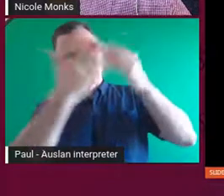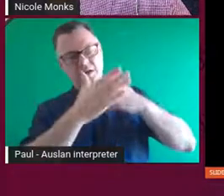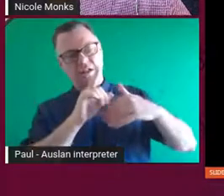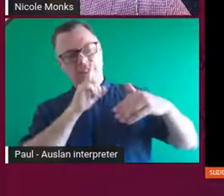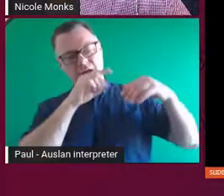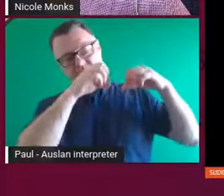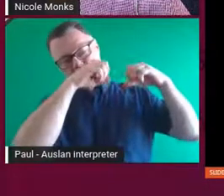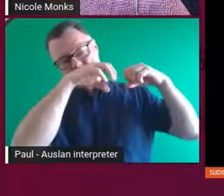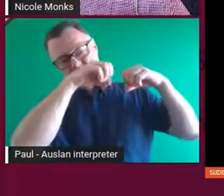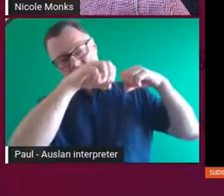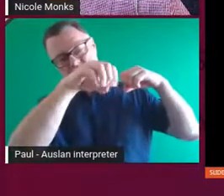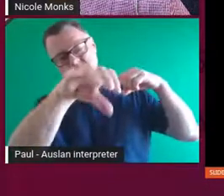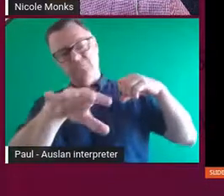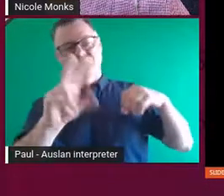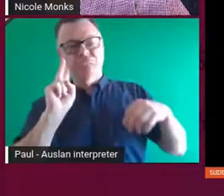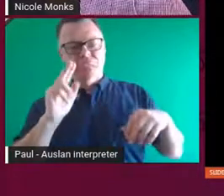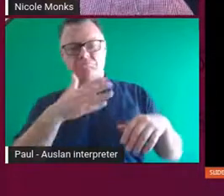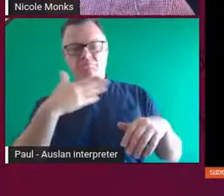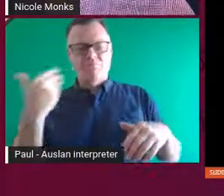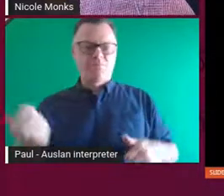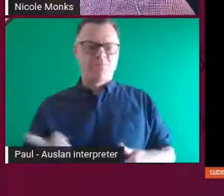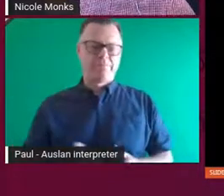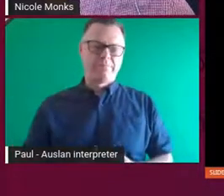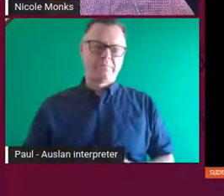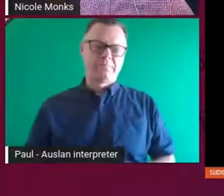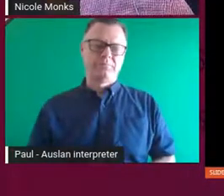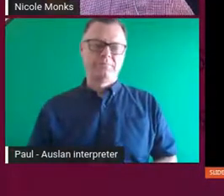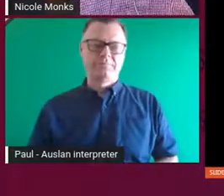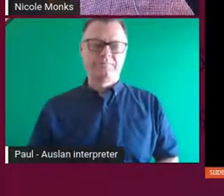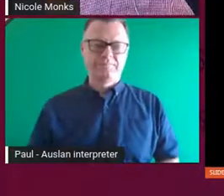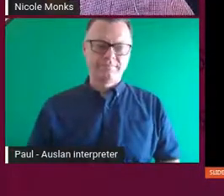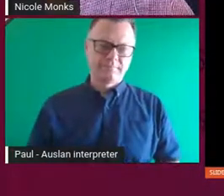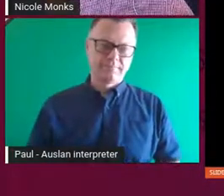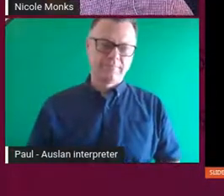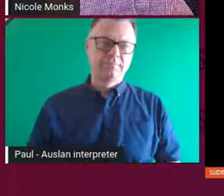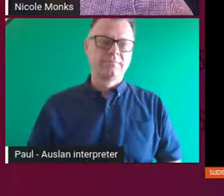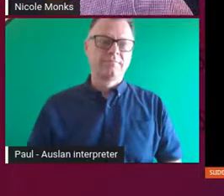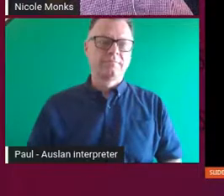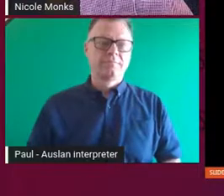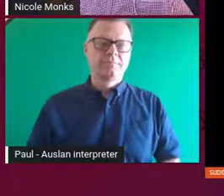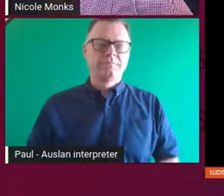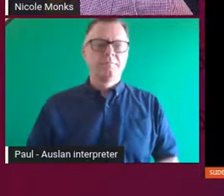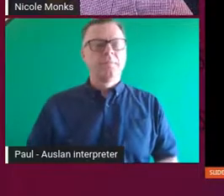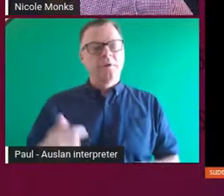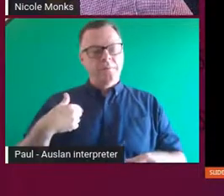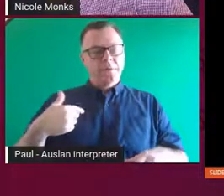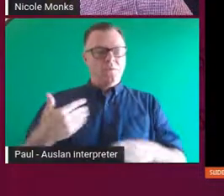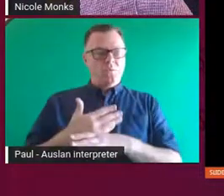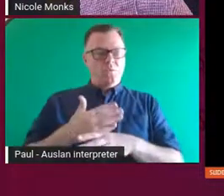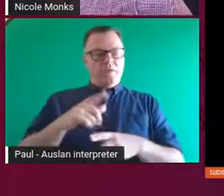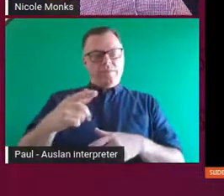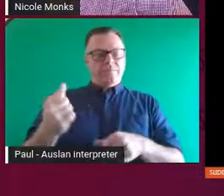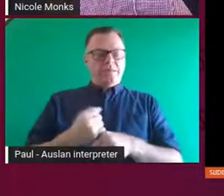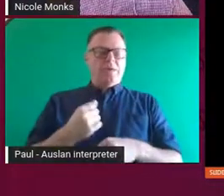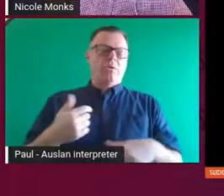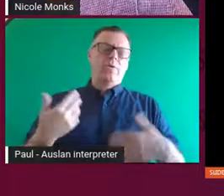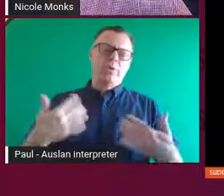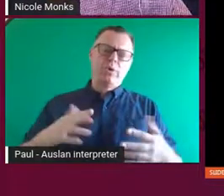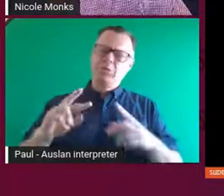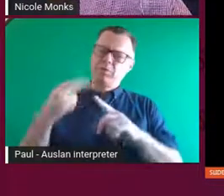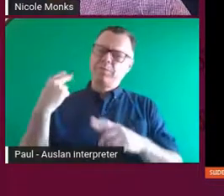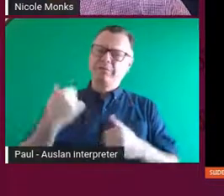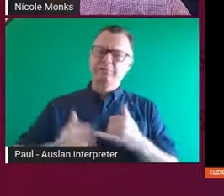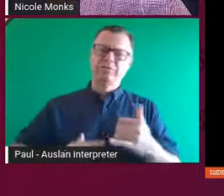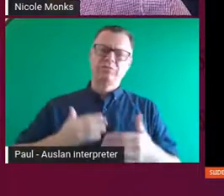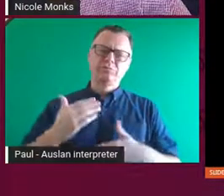beautiful down there. And it was a really interesting process because at first,